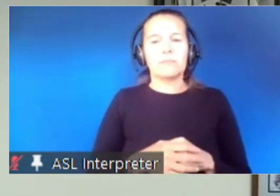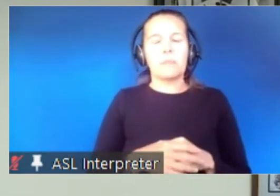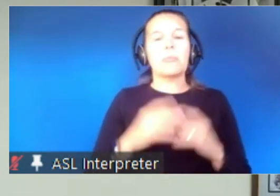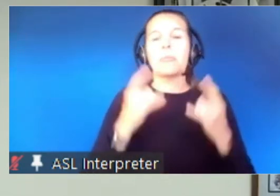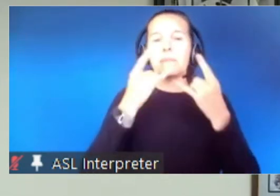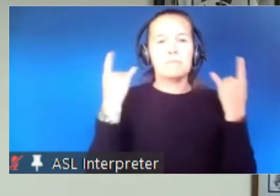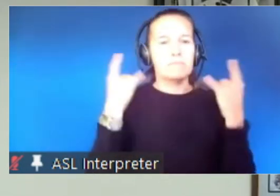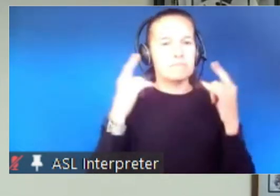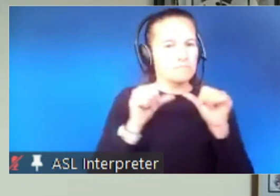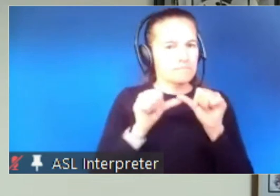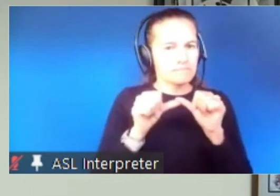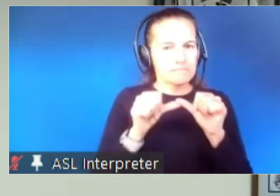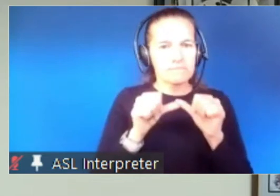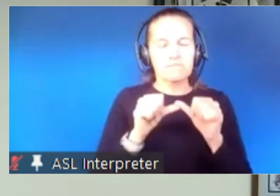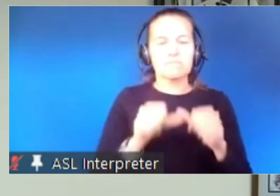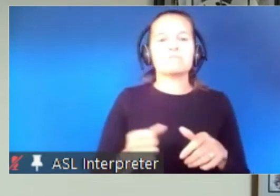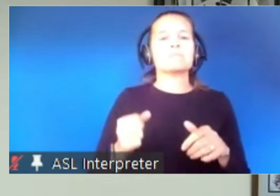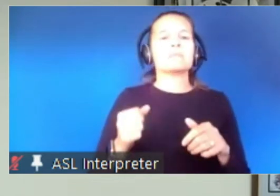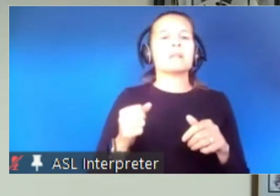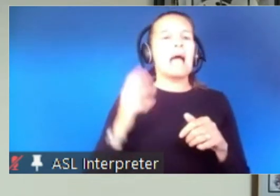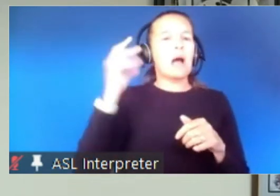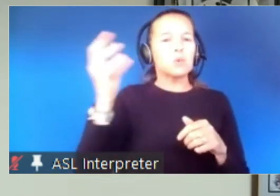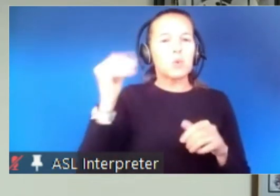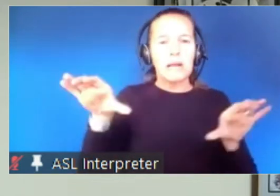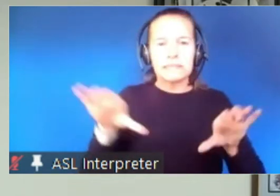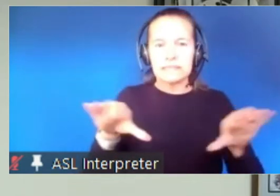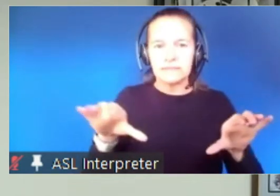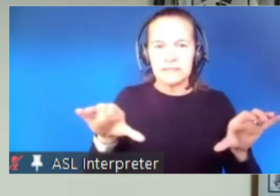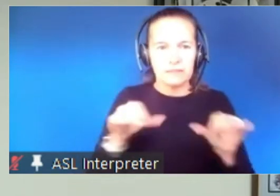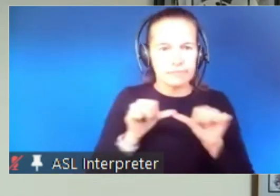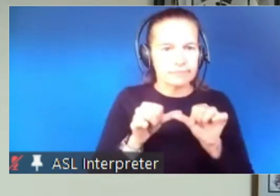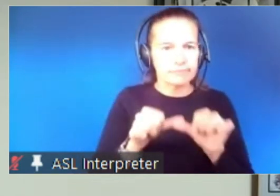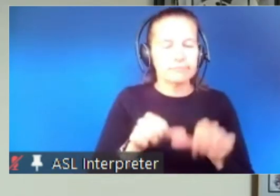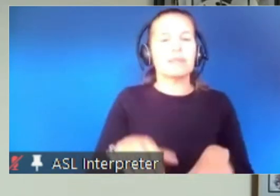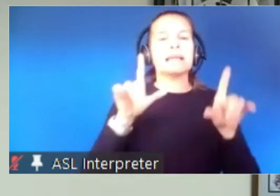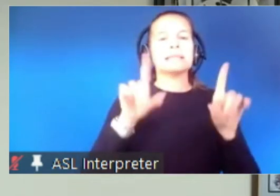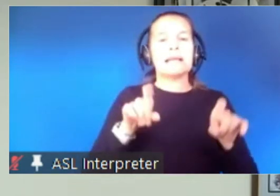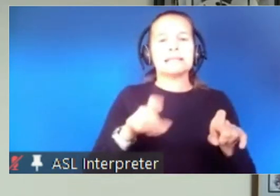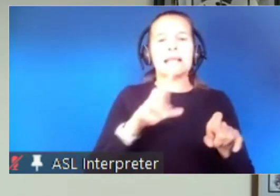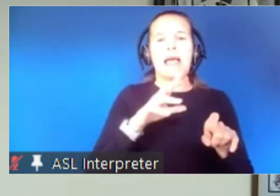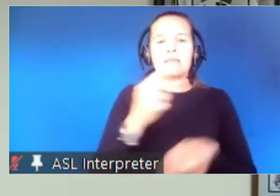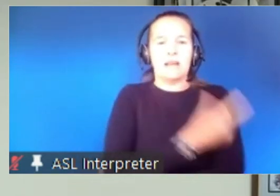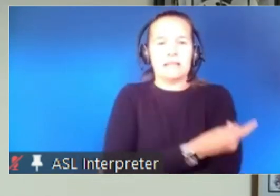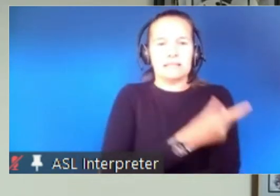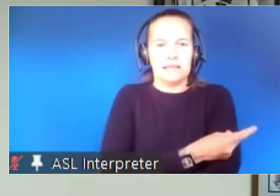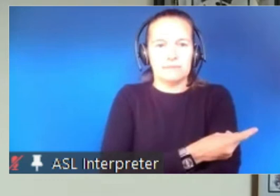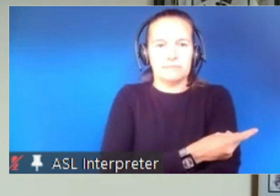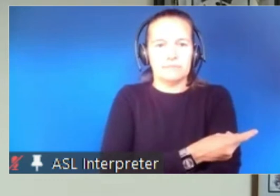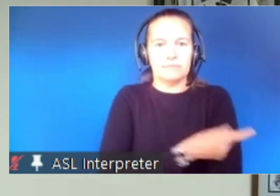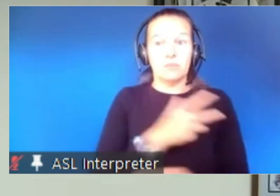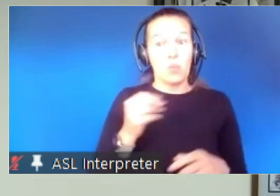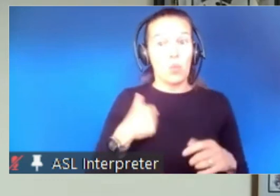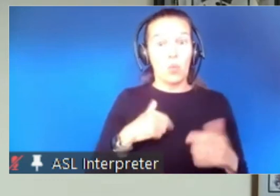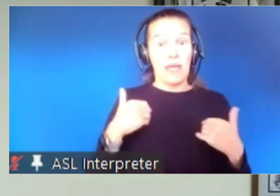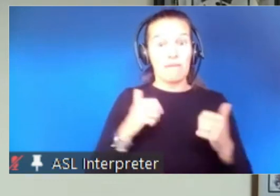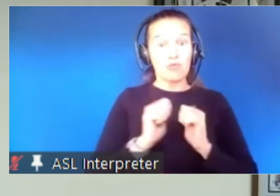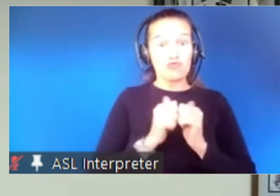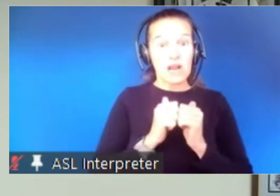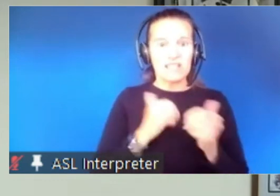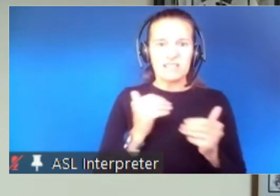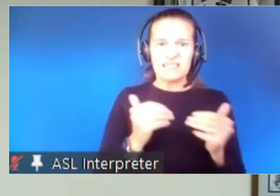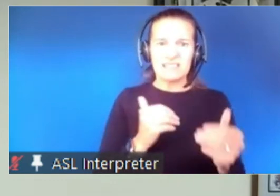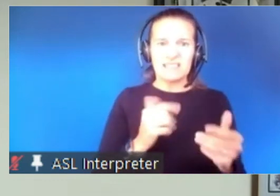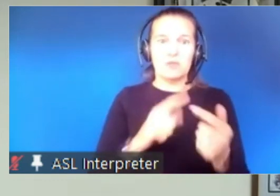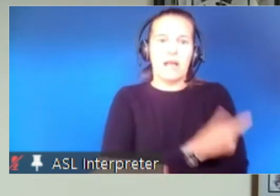or outdoor activities testing and vaccinating this is a race to vaccinate if you vaccinated